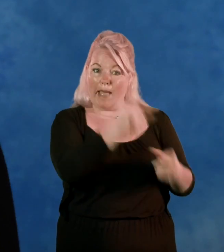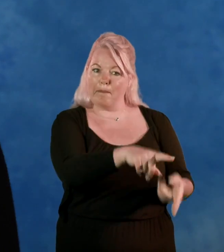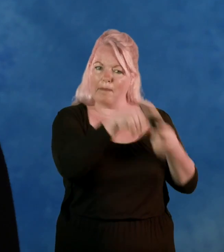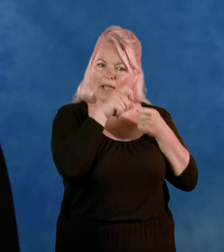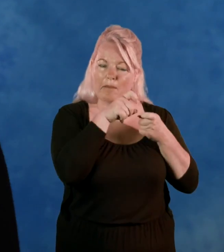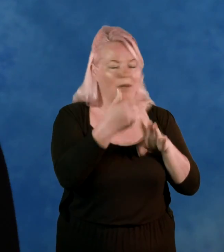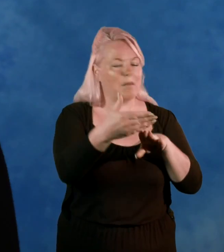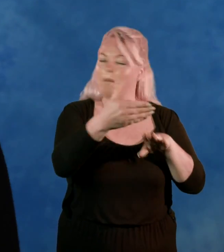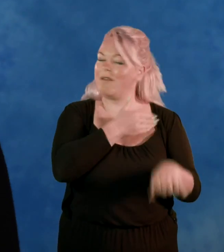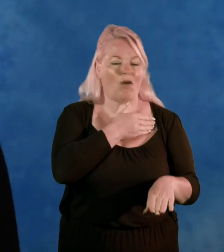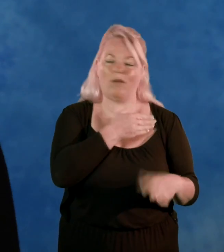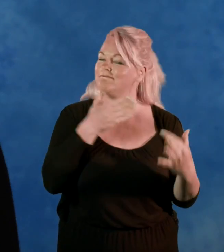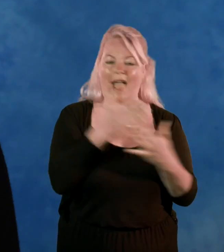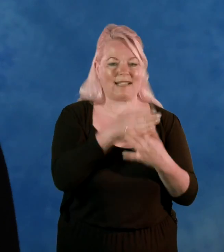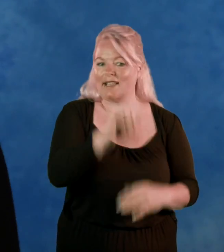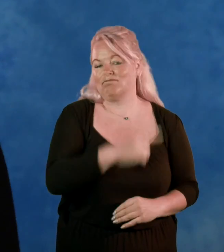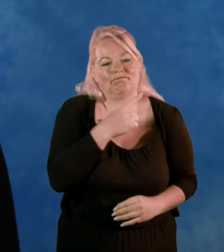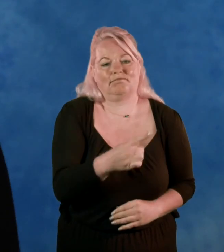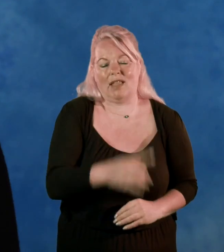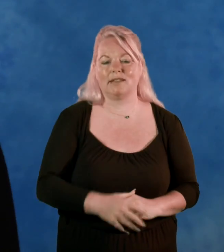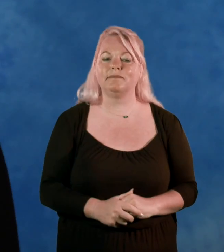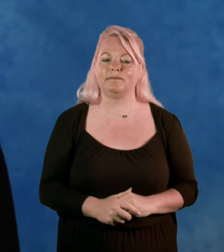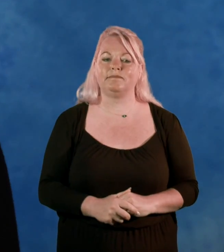previously inaccessible to me.